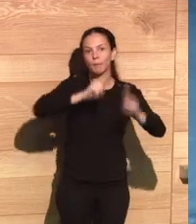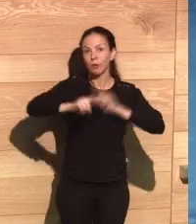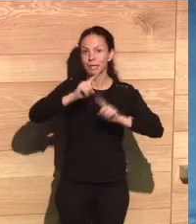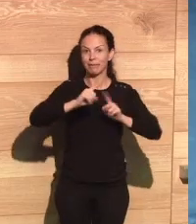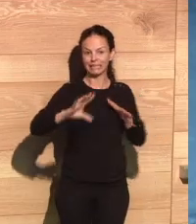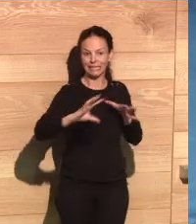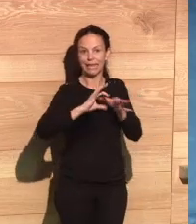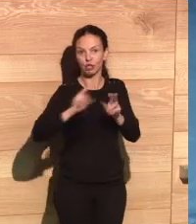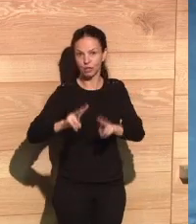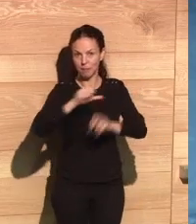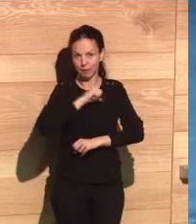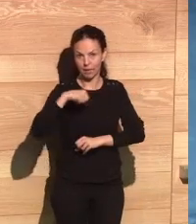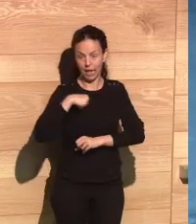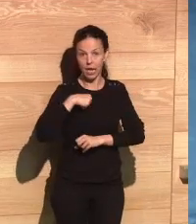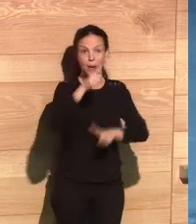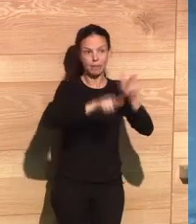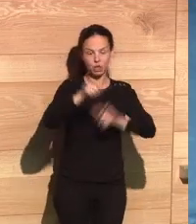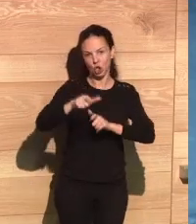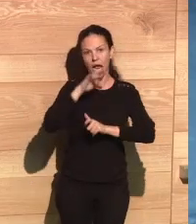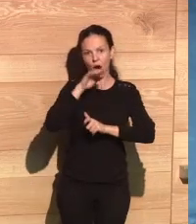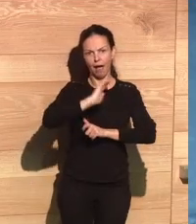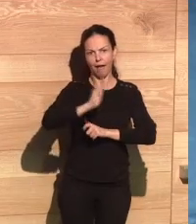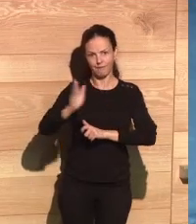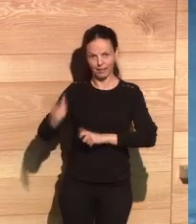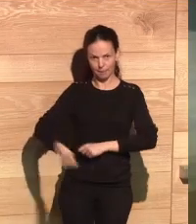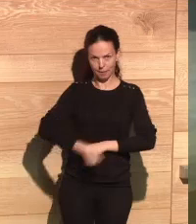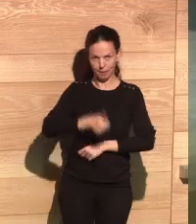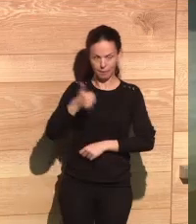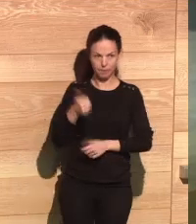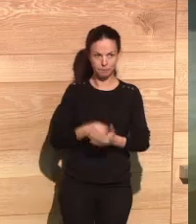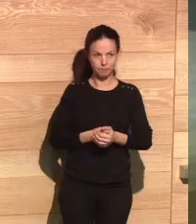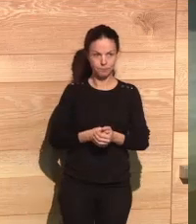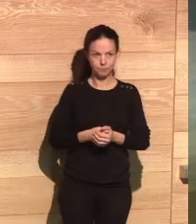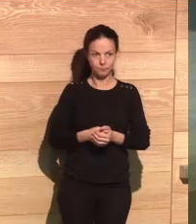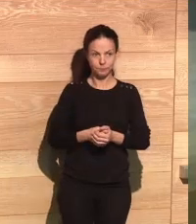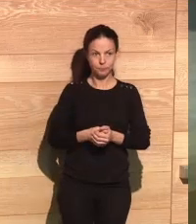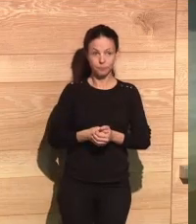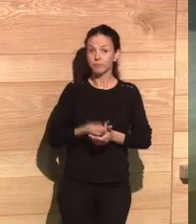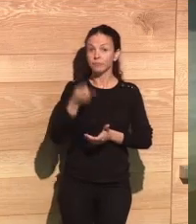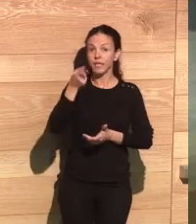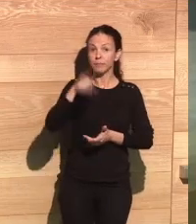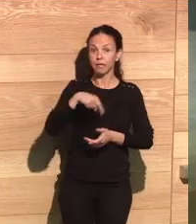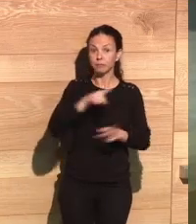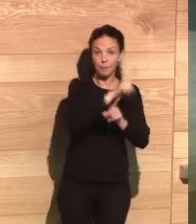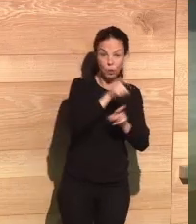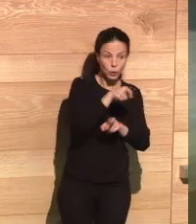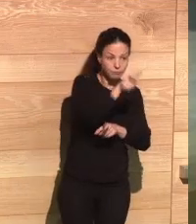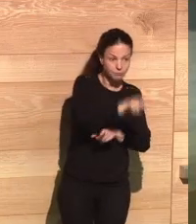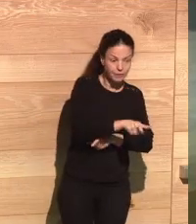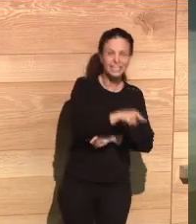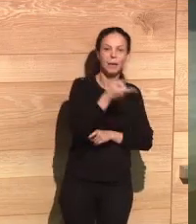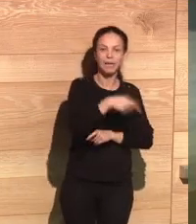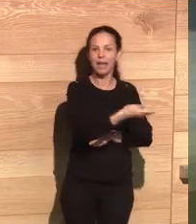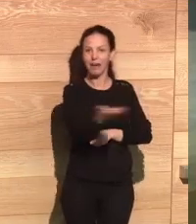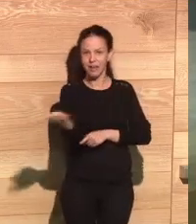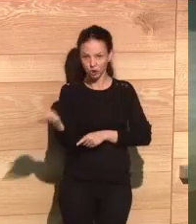seeing many personal cases such as being stolen of our credit card numbers. Well, this question was for